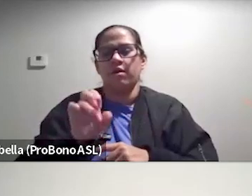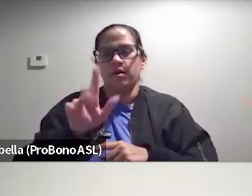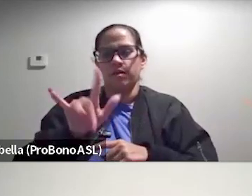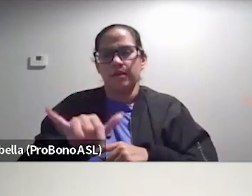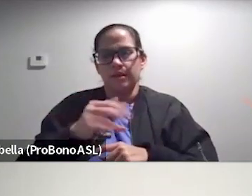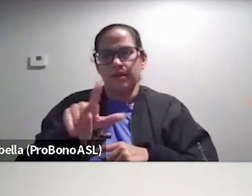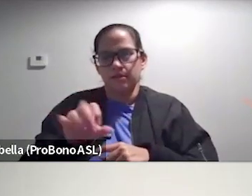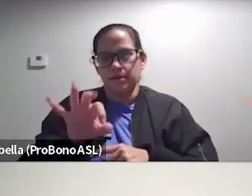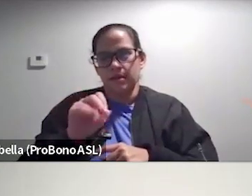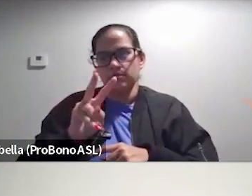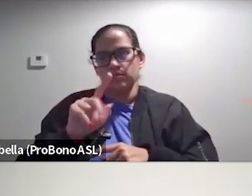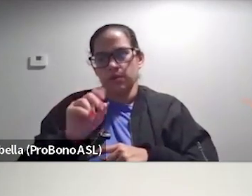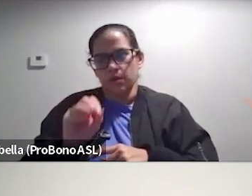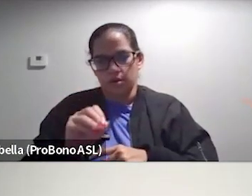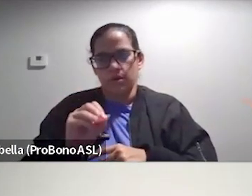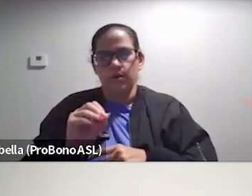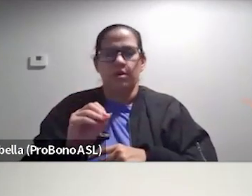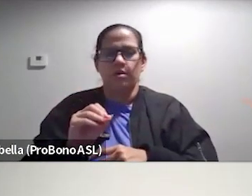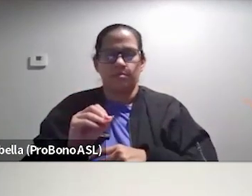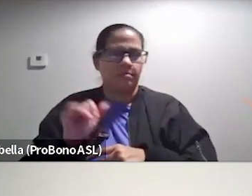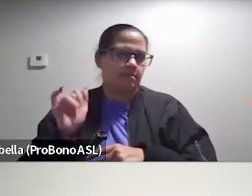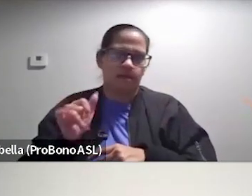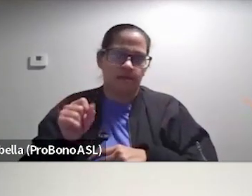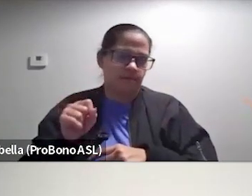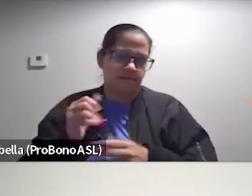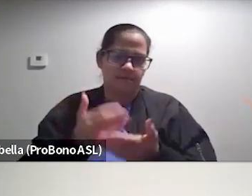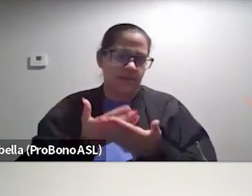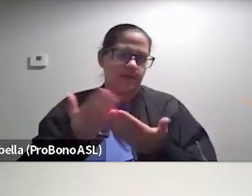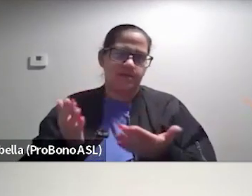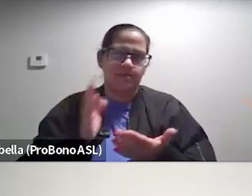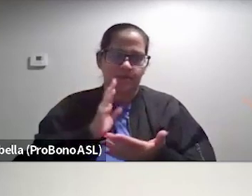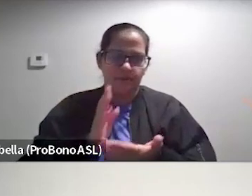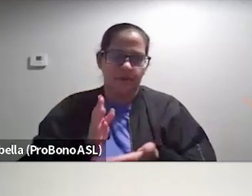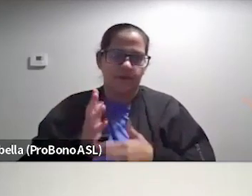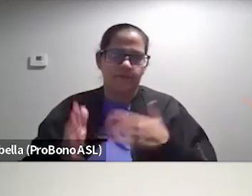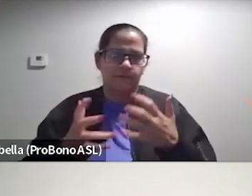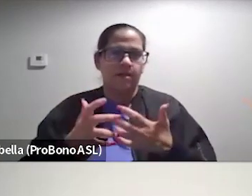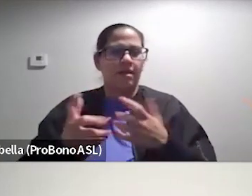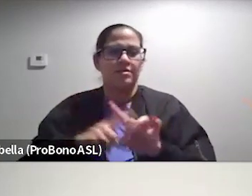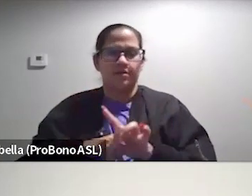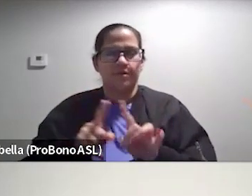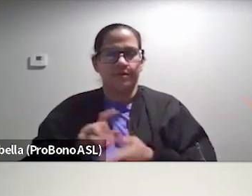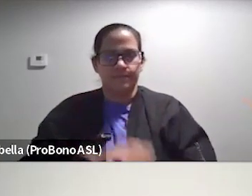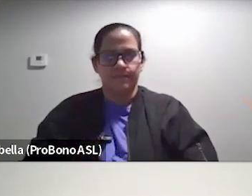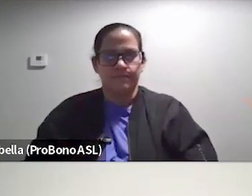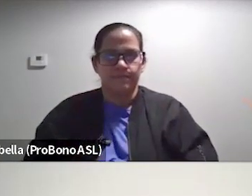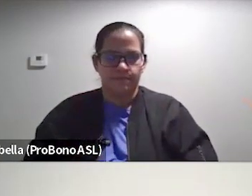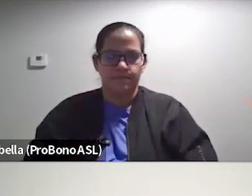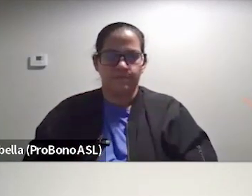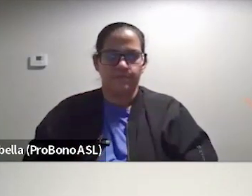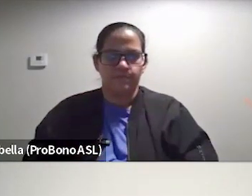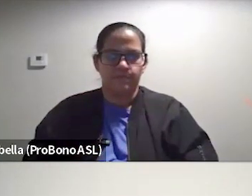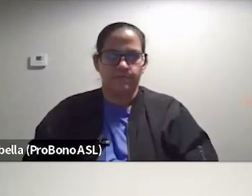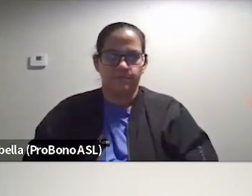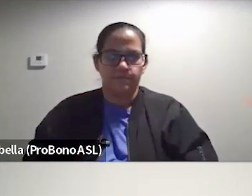Oh, now here we go. Um, yeah. Things would have been a lot different. Yeah.